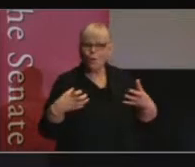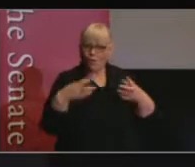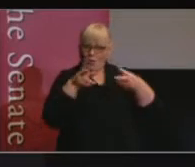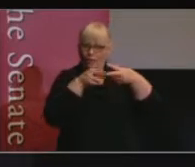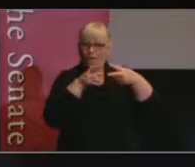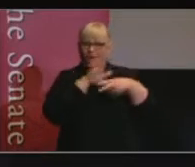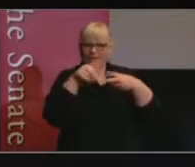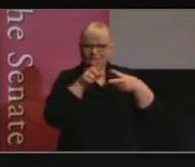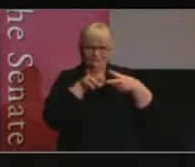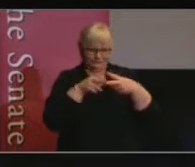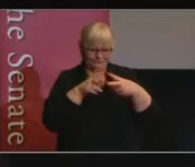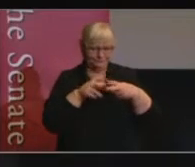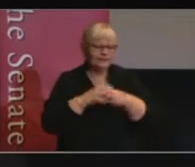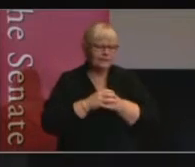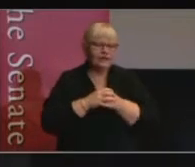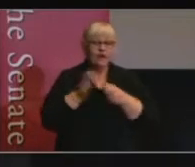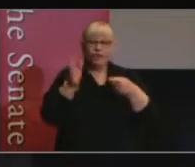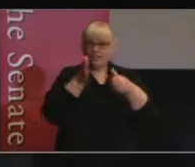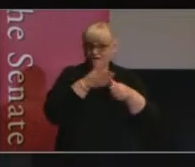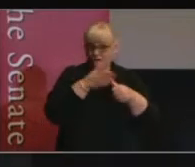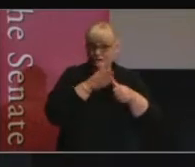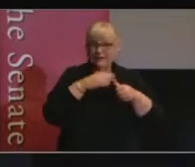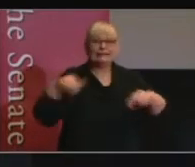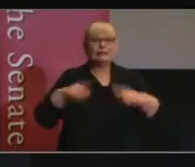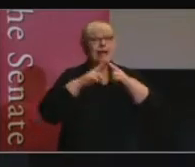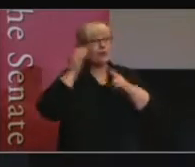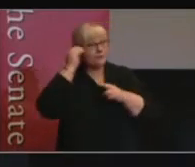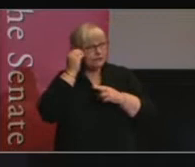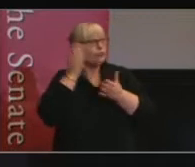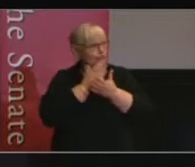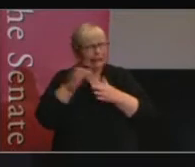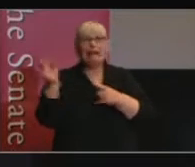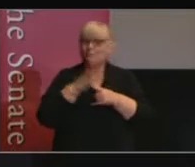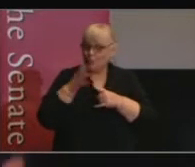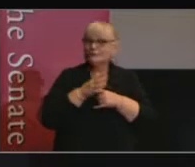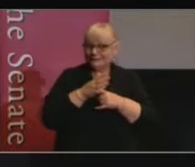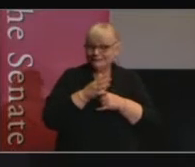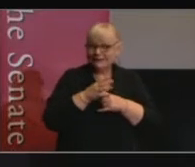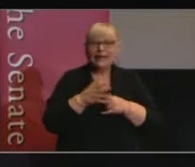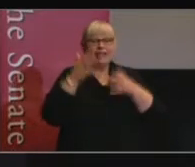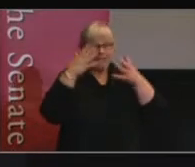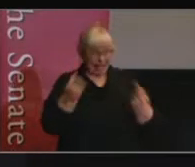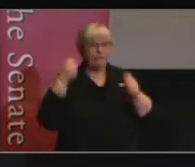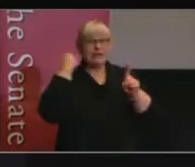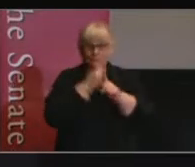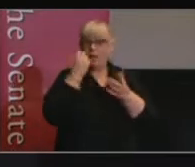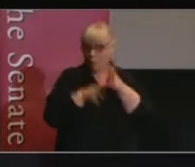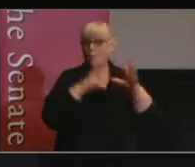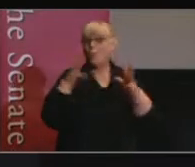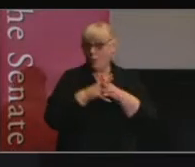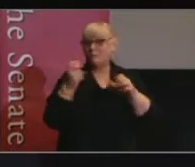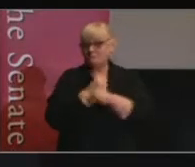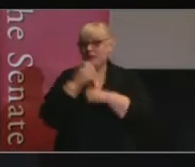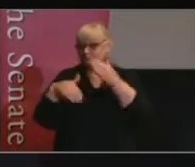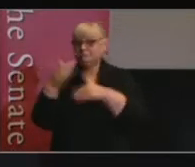ideas. The first one is that parliamentary committees are important and they're having an impact on lawmaking in Australia.